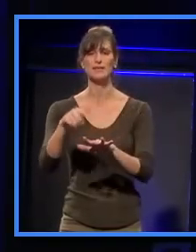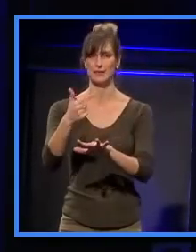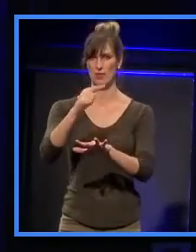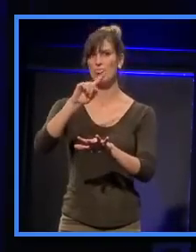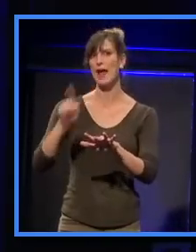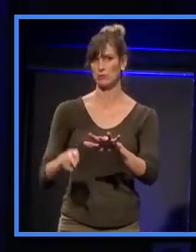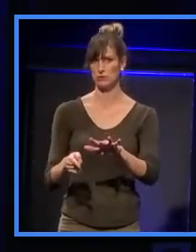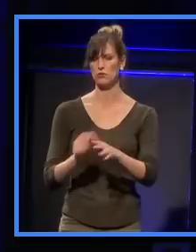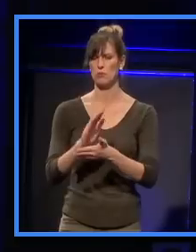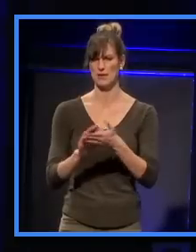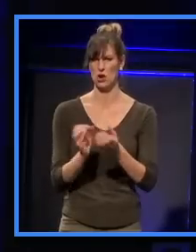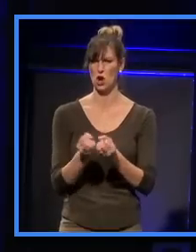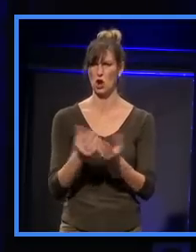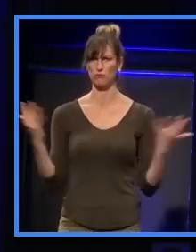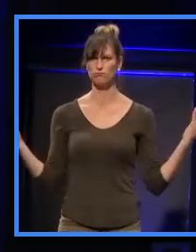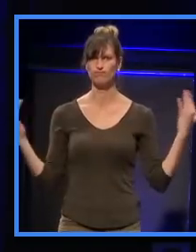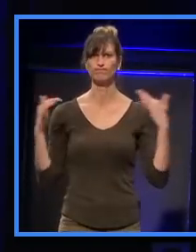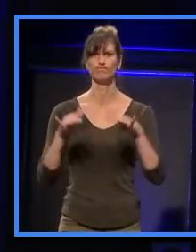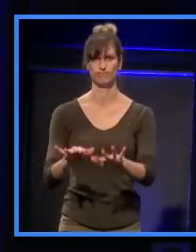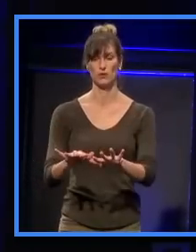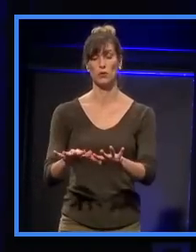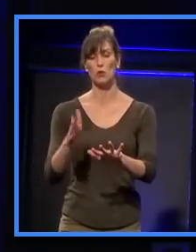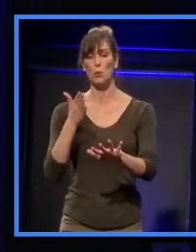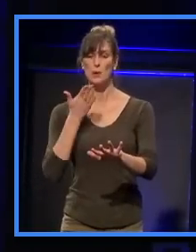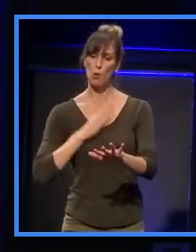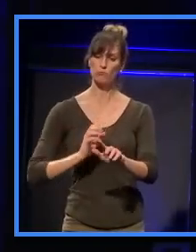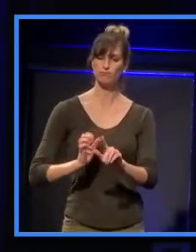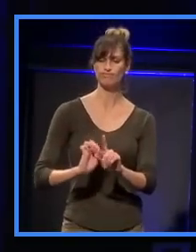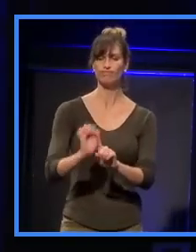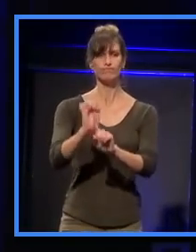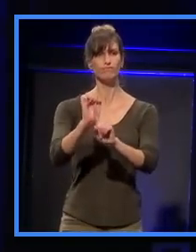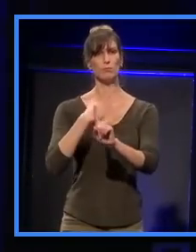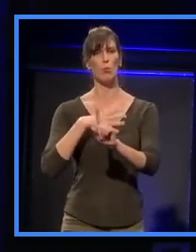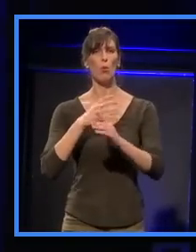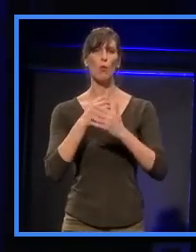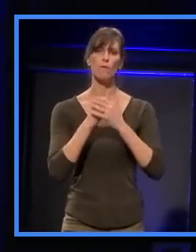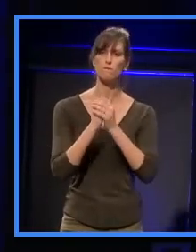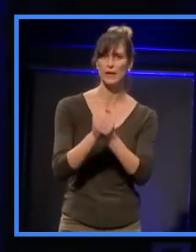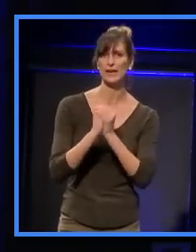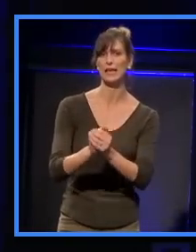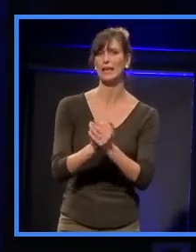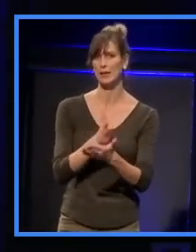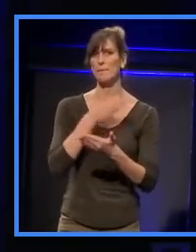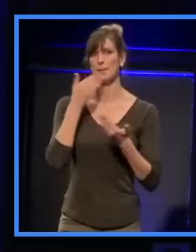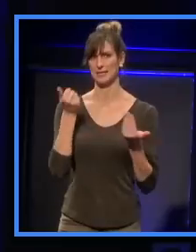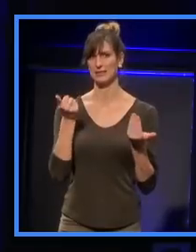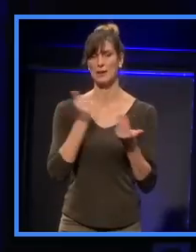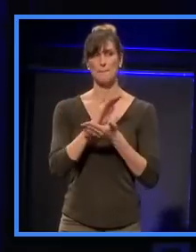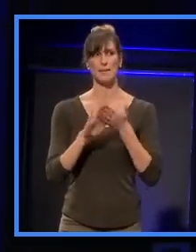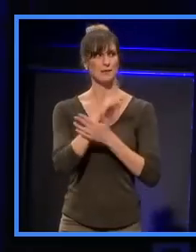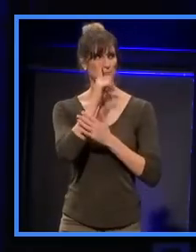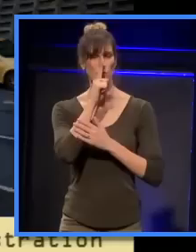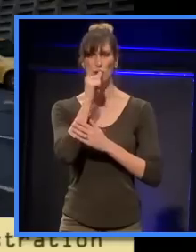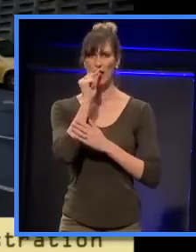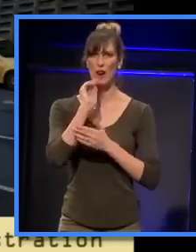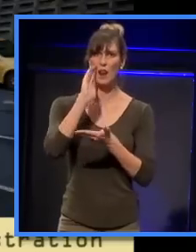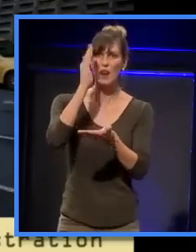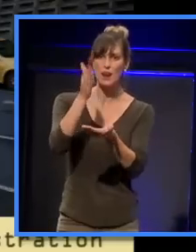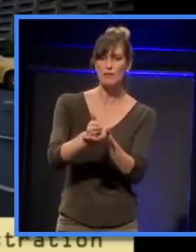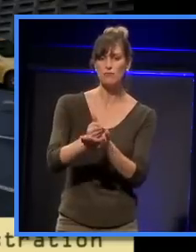into the city, and we want to make it a much friendlier place, and a much more pleasant place for people to live and play and enjoy.